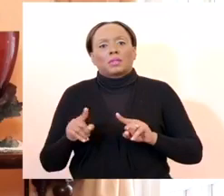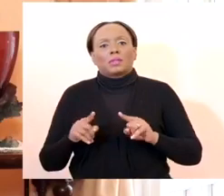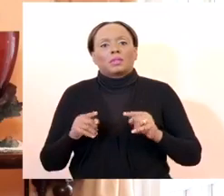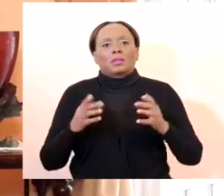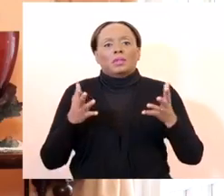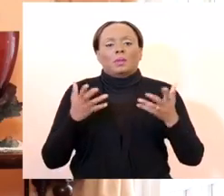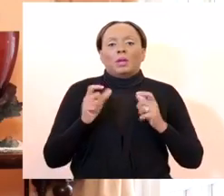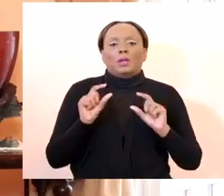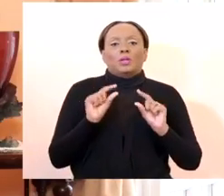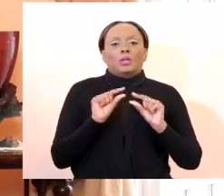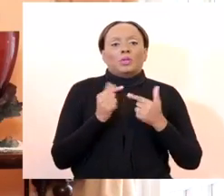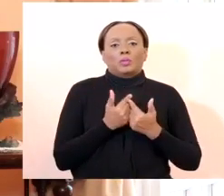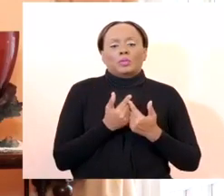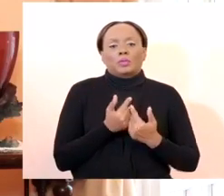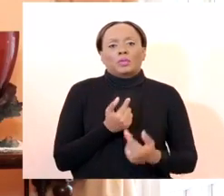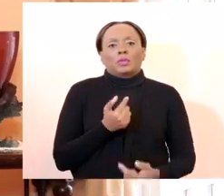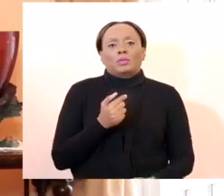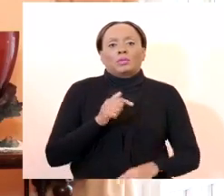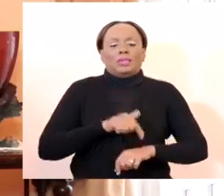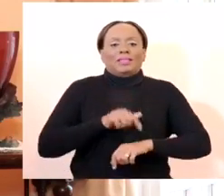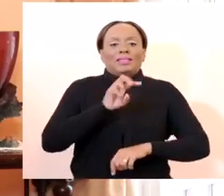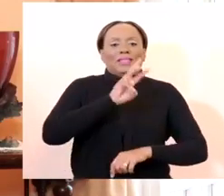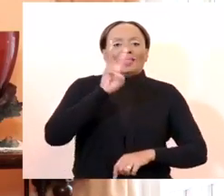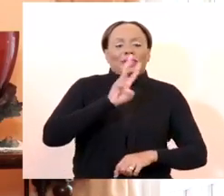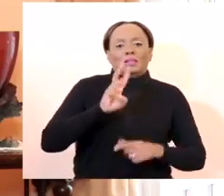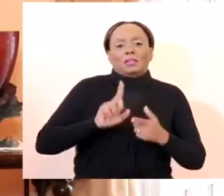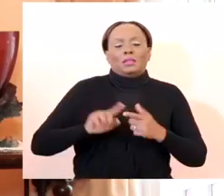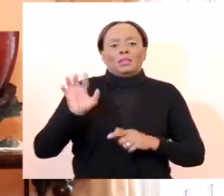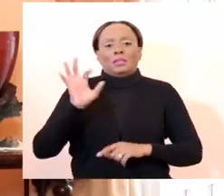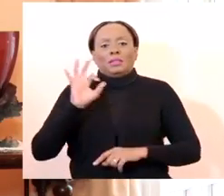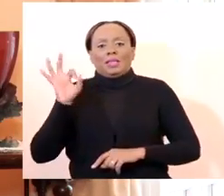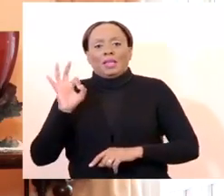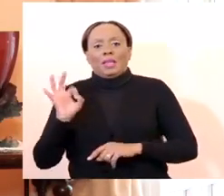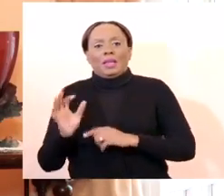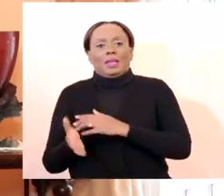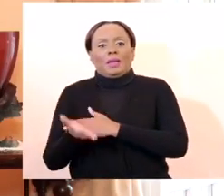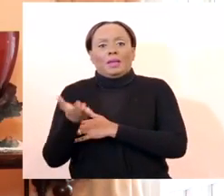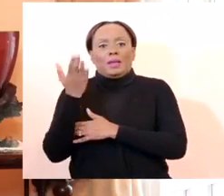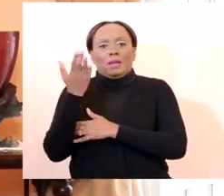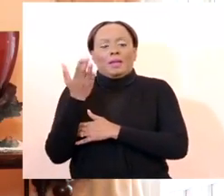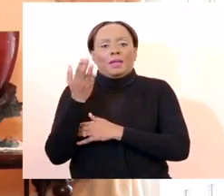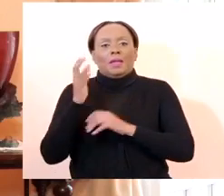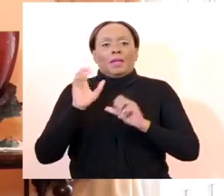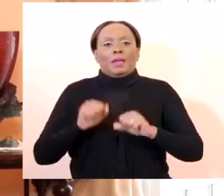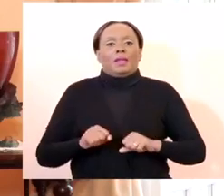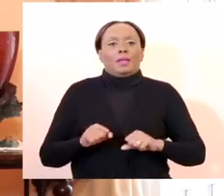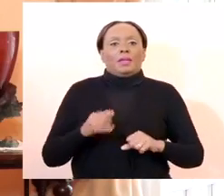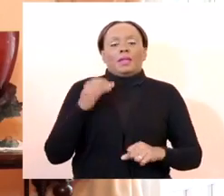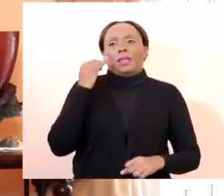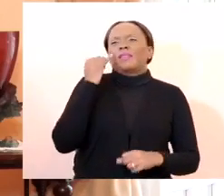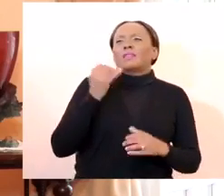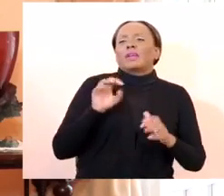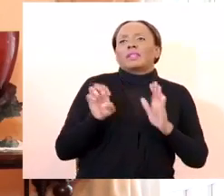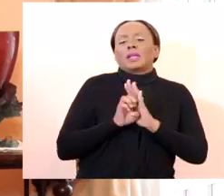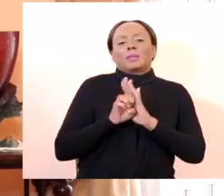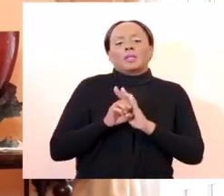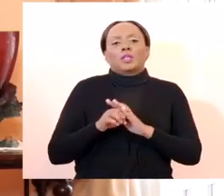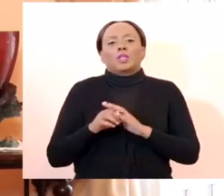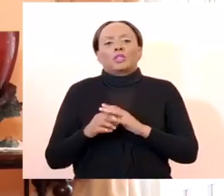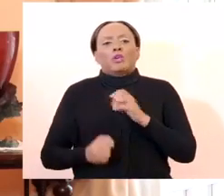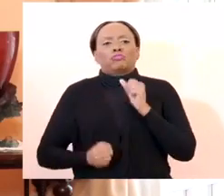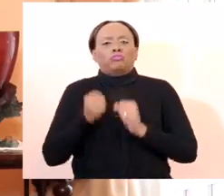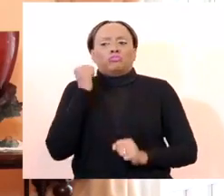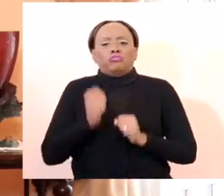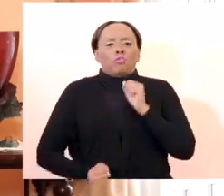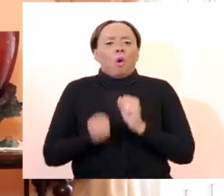during that same window, 6 a.m. to 9 a.m. to be able to exercise. So if you're accustomed, doing you're jogging